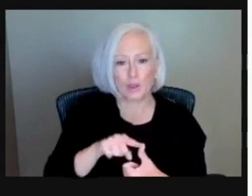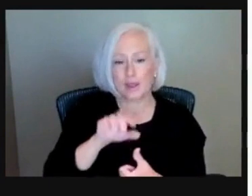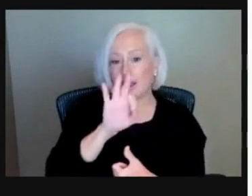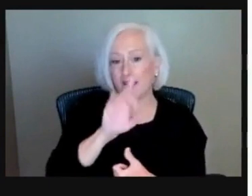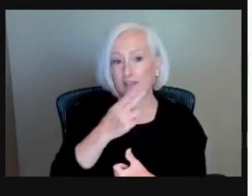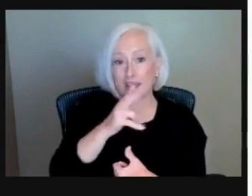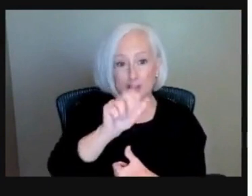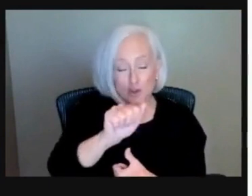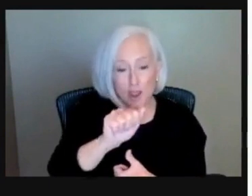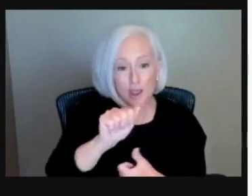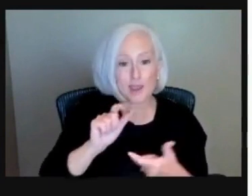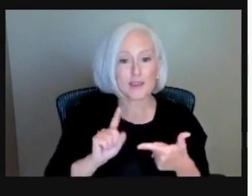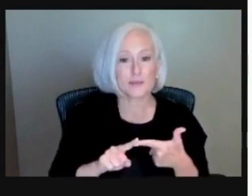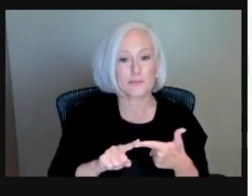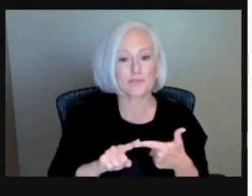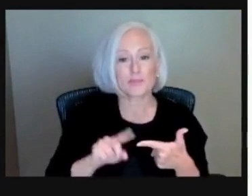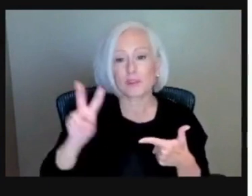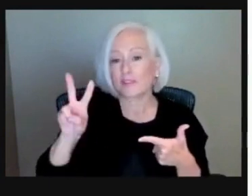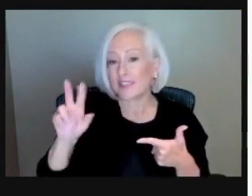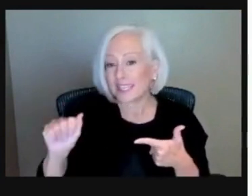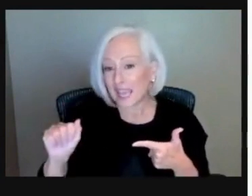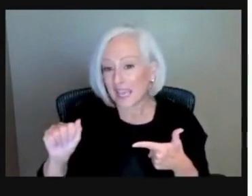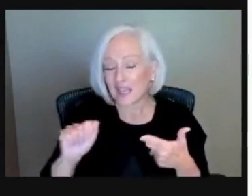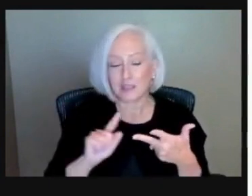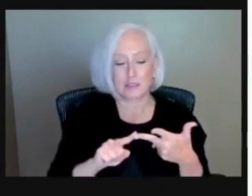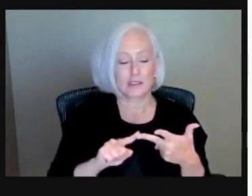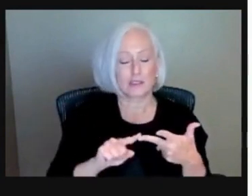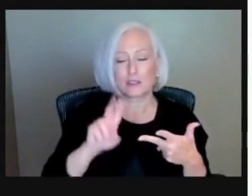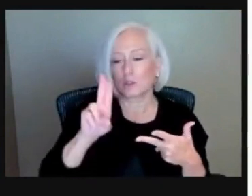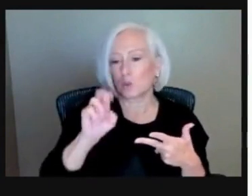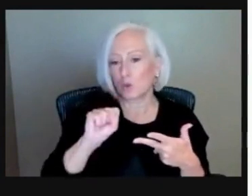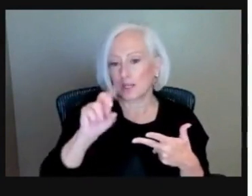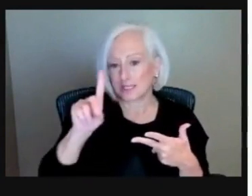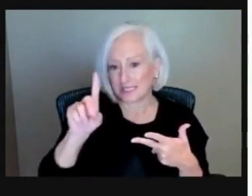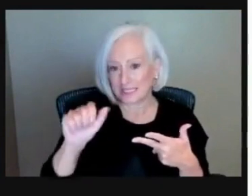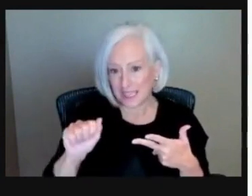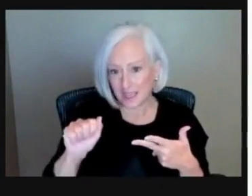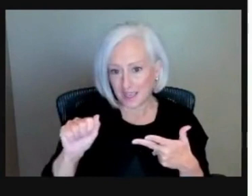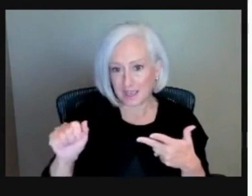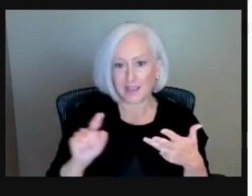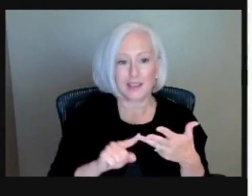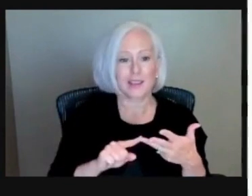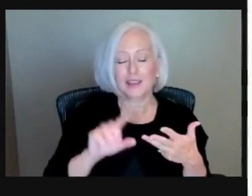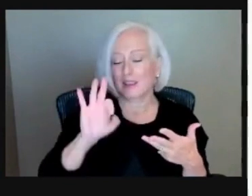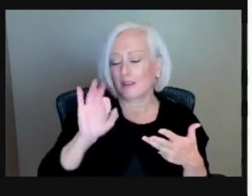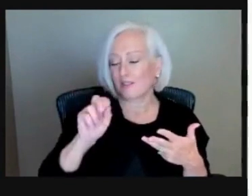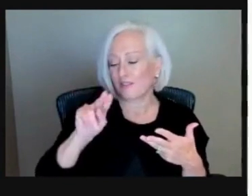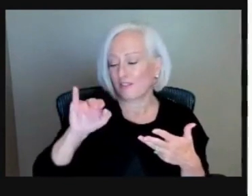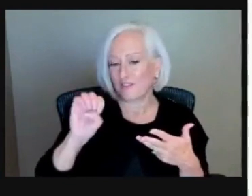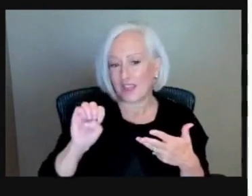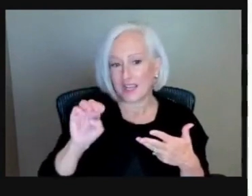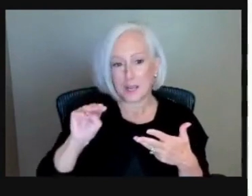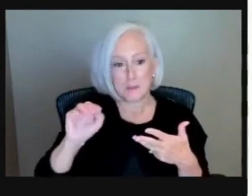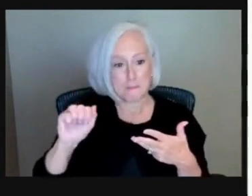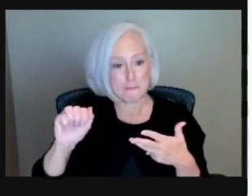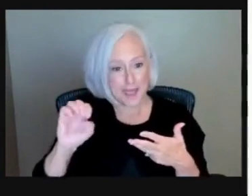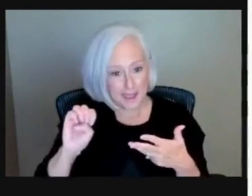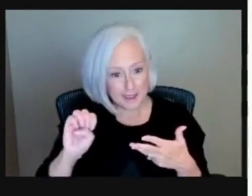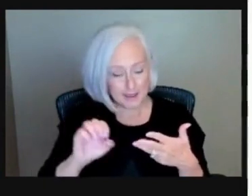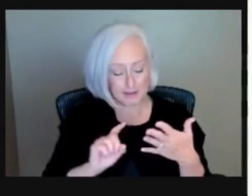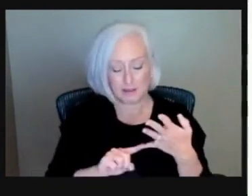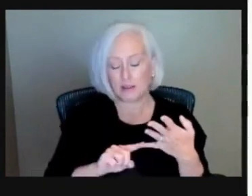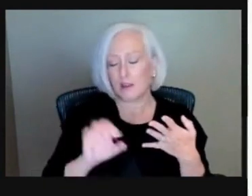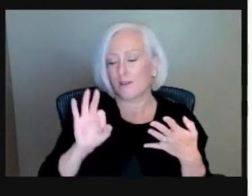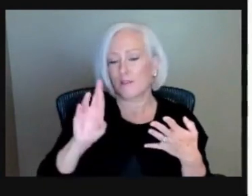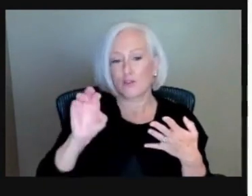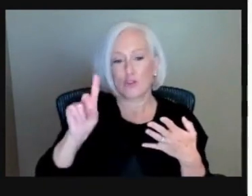VA, Veterans Affairs, the USDA, Fannie Mae, Freddie Mac. These are some of the